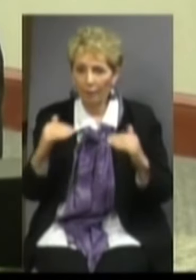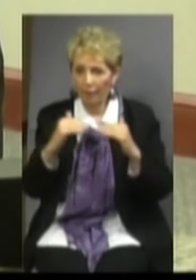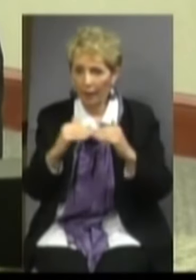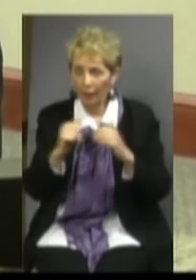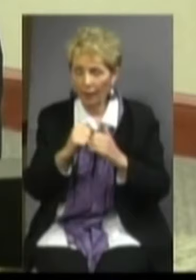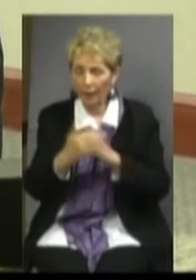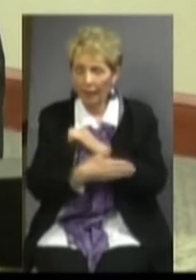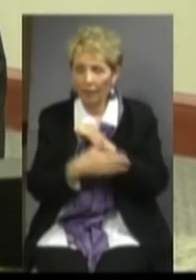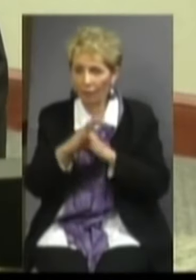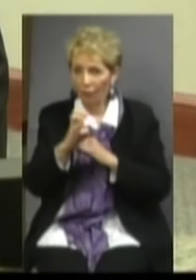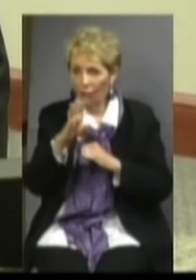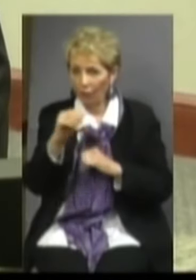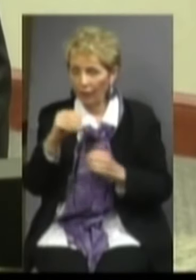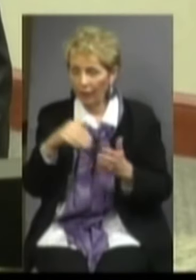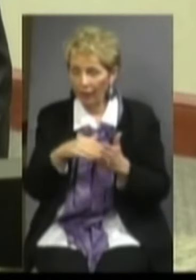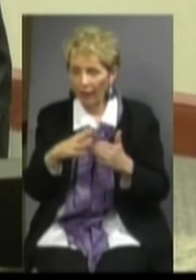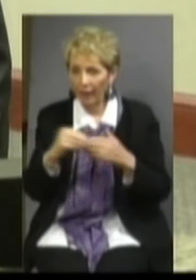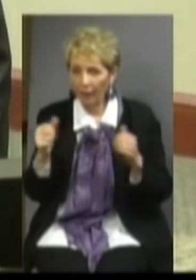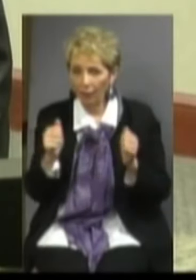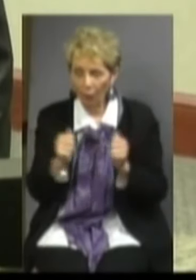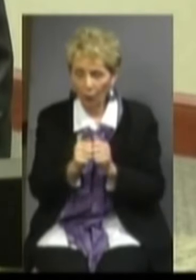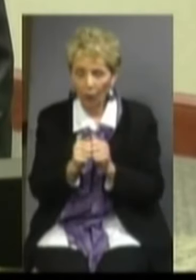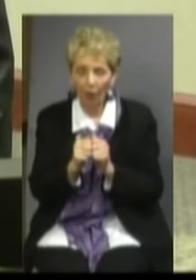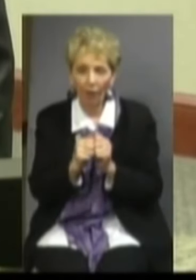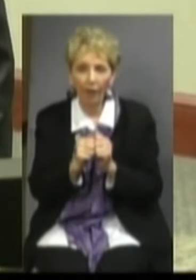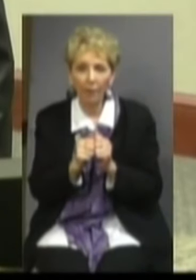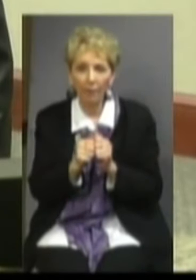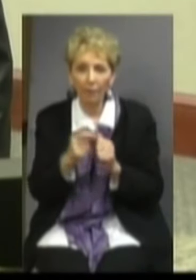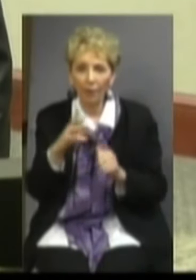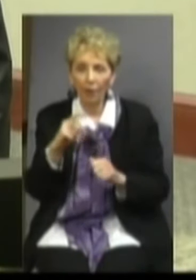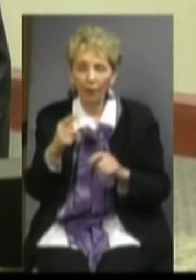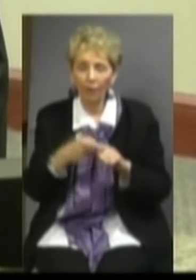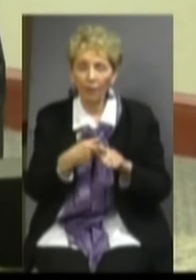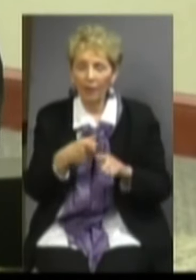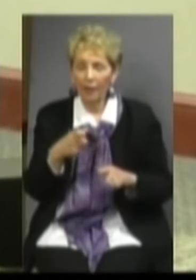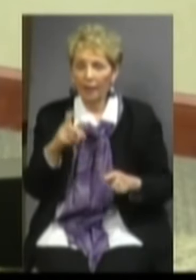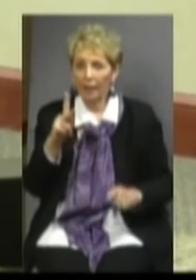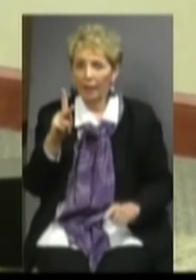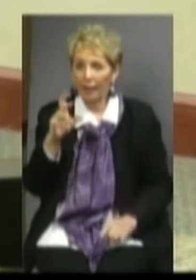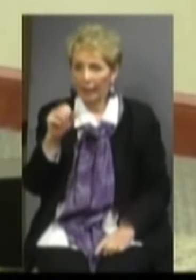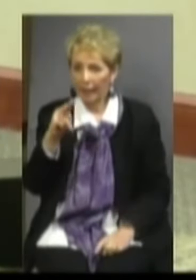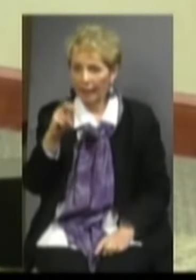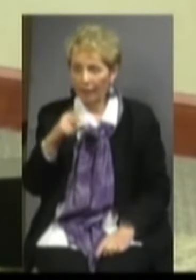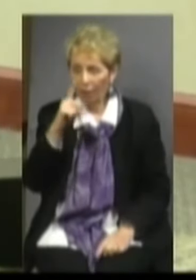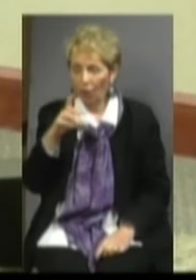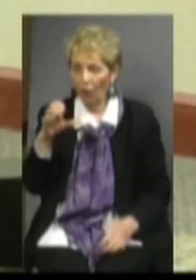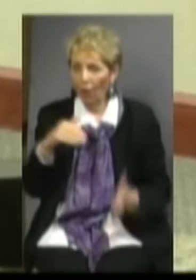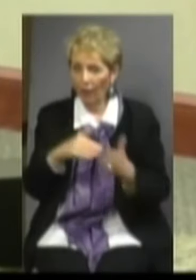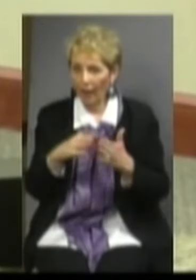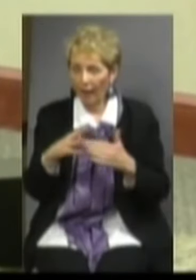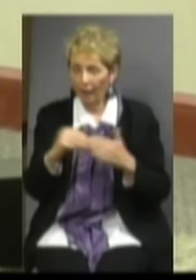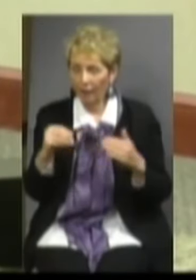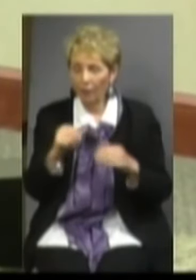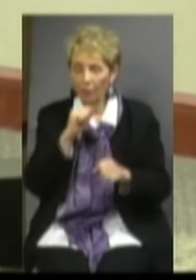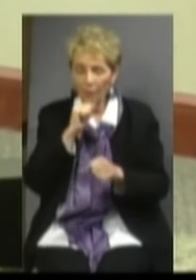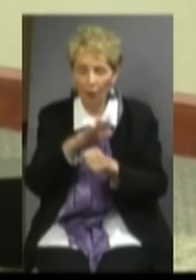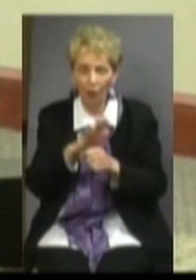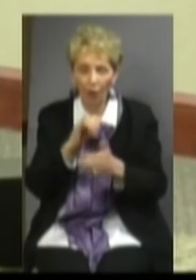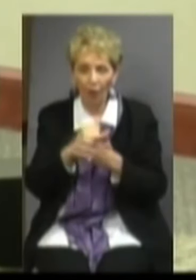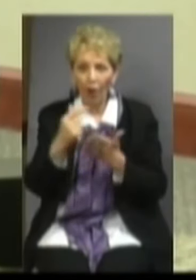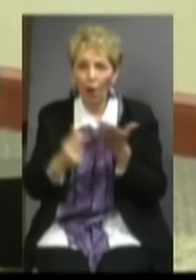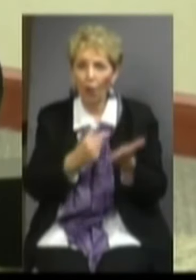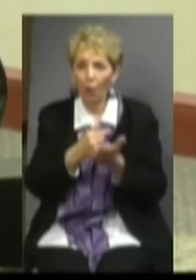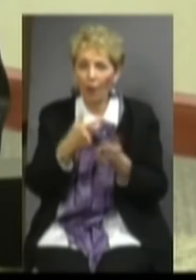of $450,000. That, in addition to a grant from the Cannon Foundation for $100,000, will ensure that graduates